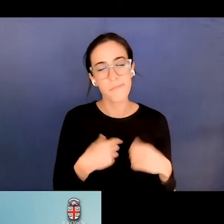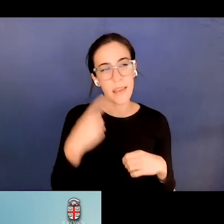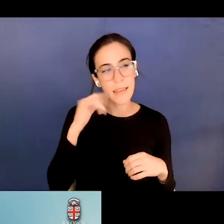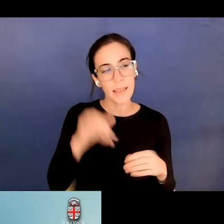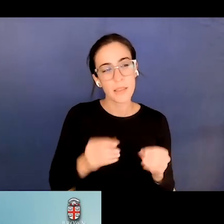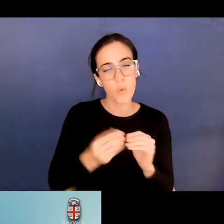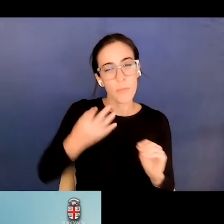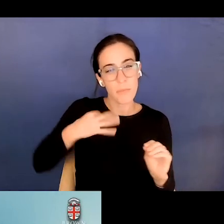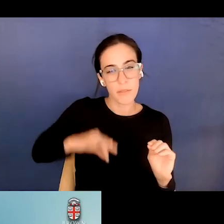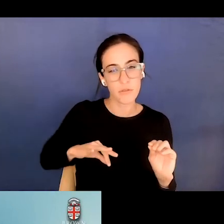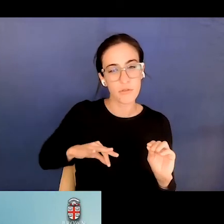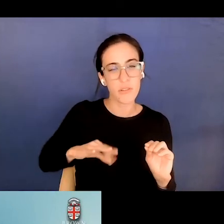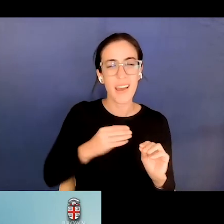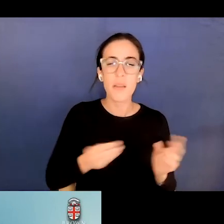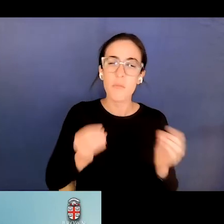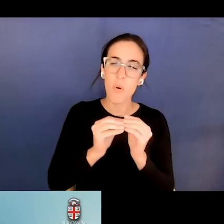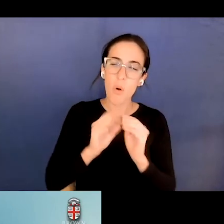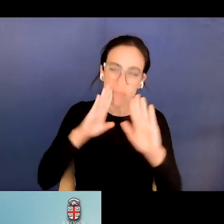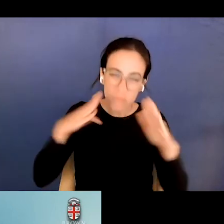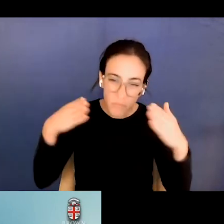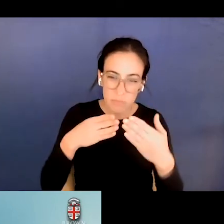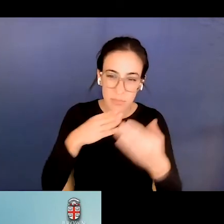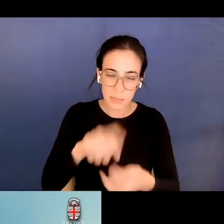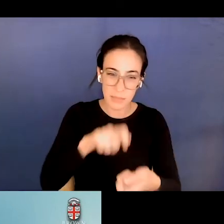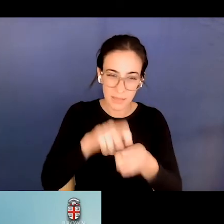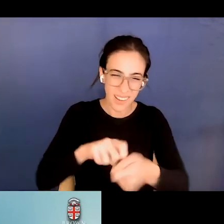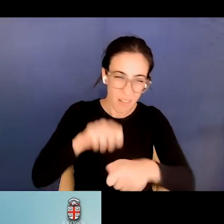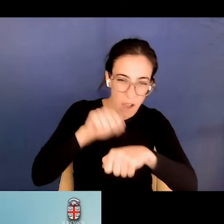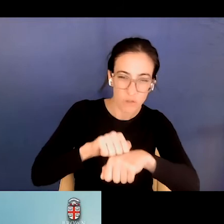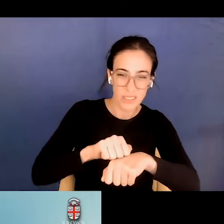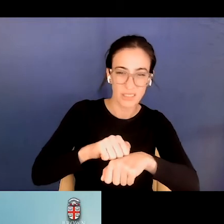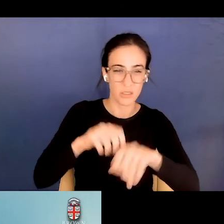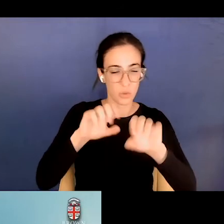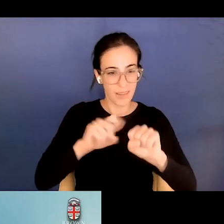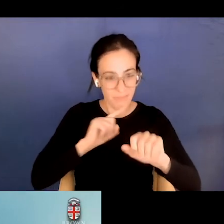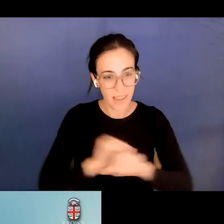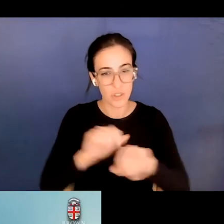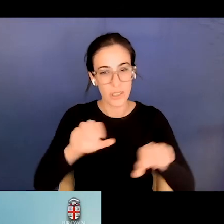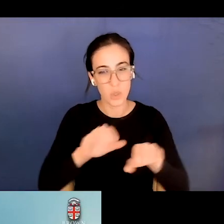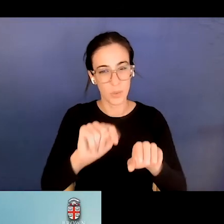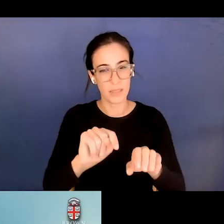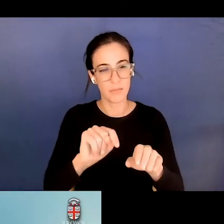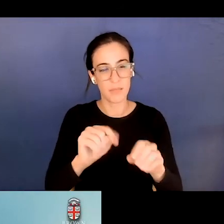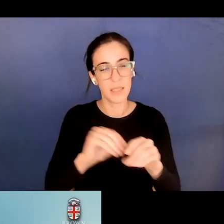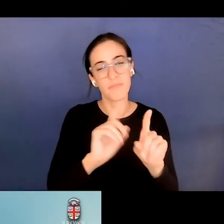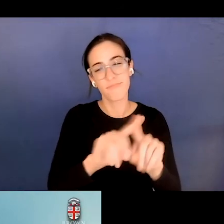useful and more, more finite, more concrete. You, you can actually do it in, in a lot of listening events.